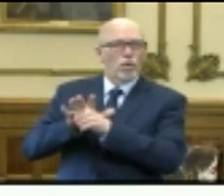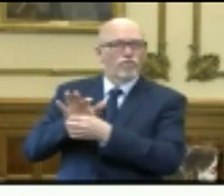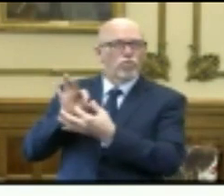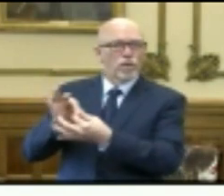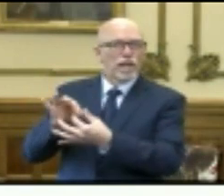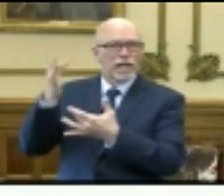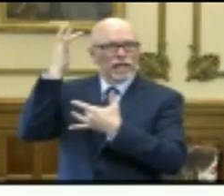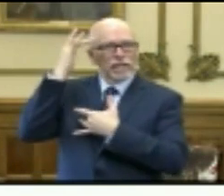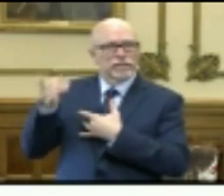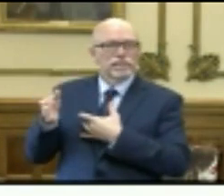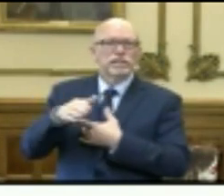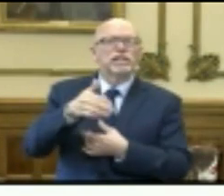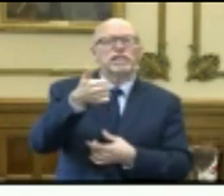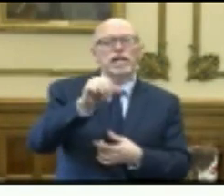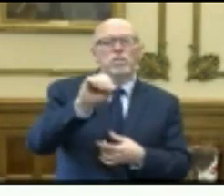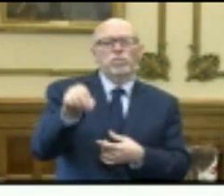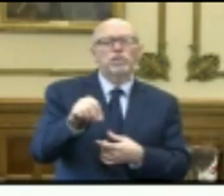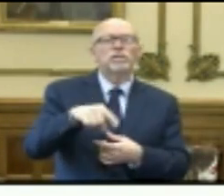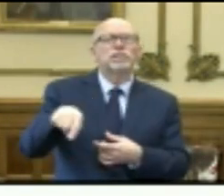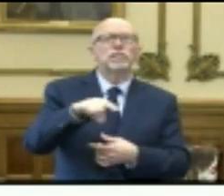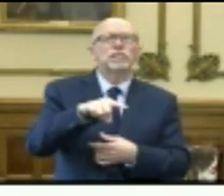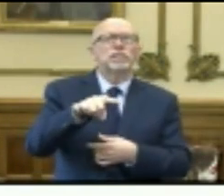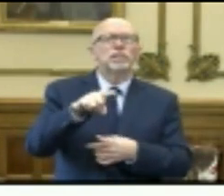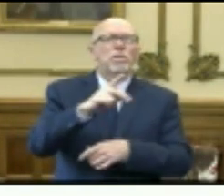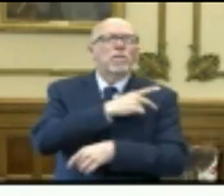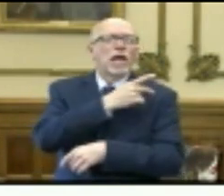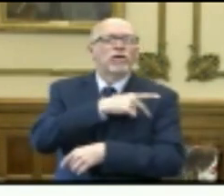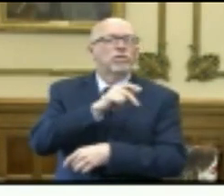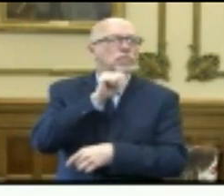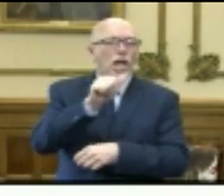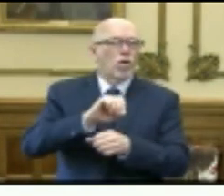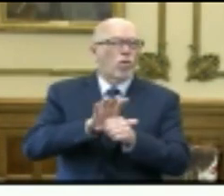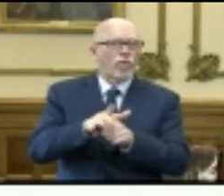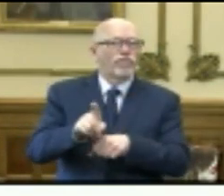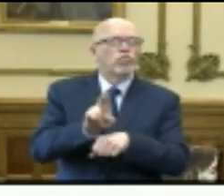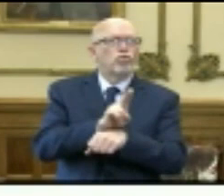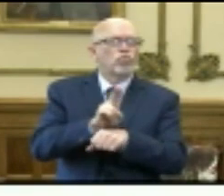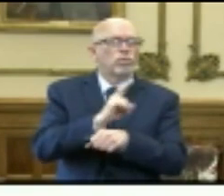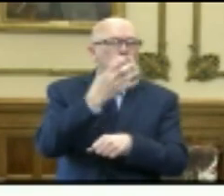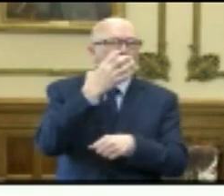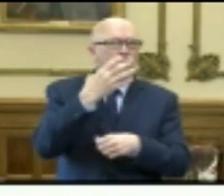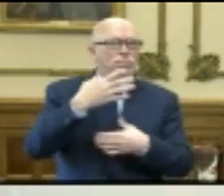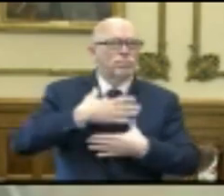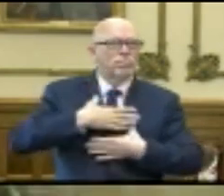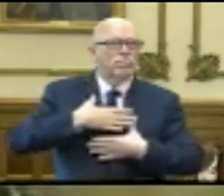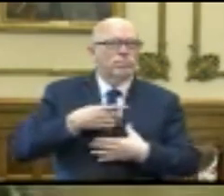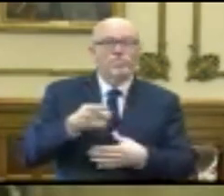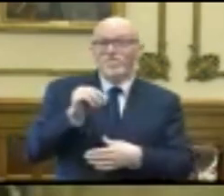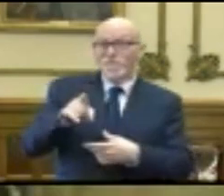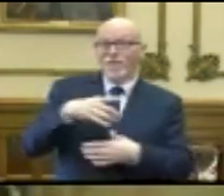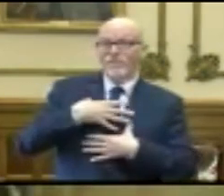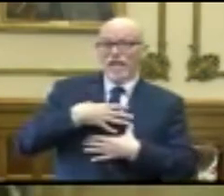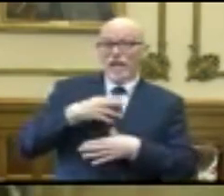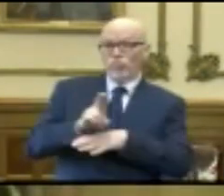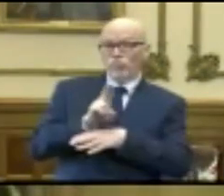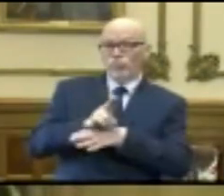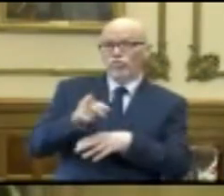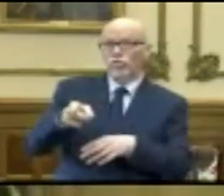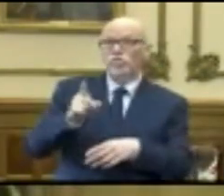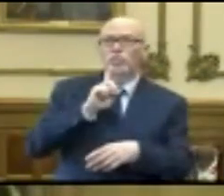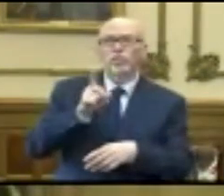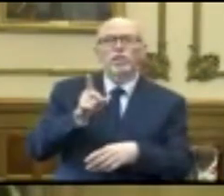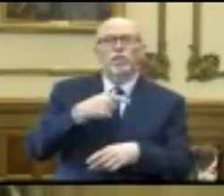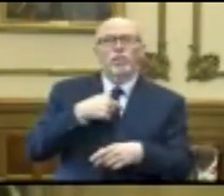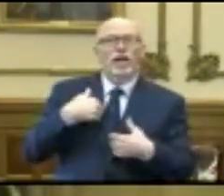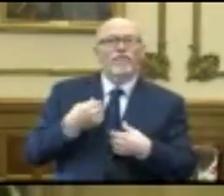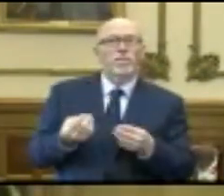illness, and about 10 percent, 10.6 percent for non-COVID. And again, that ventilator usage is actually, we